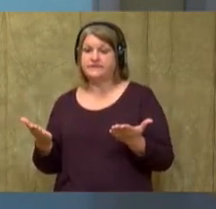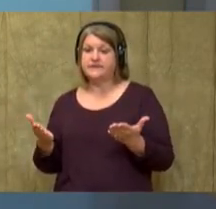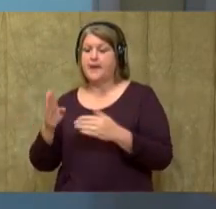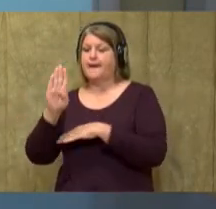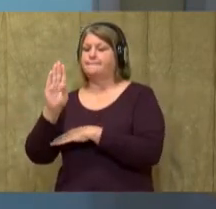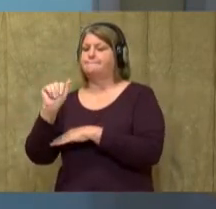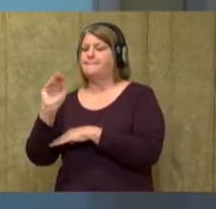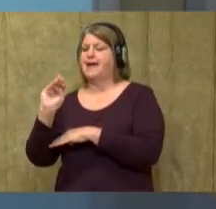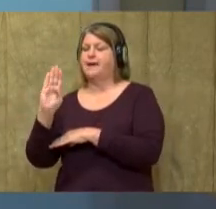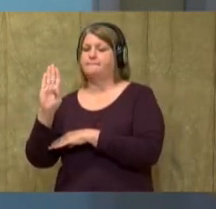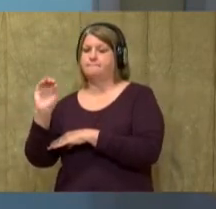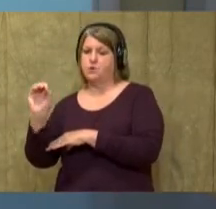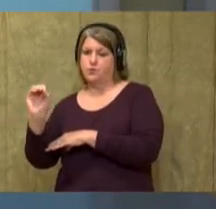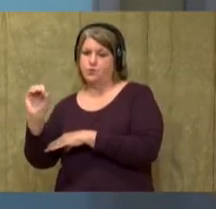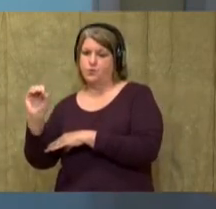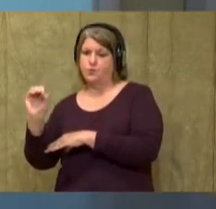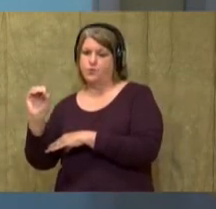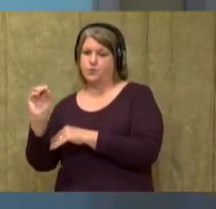bamboo.